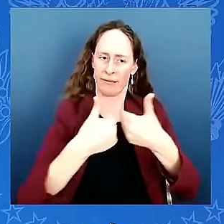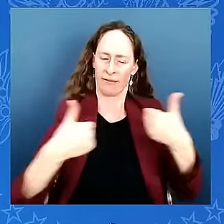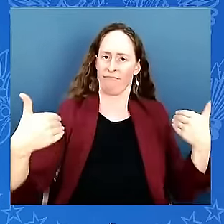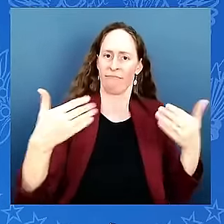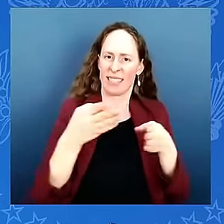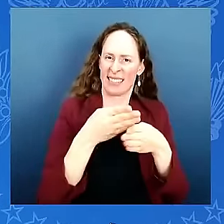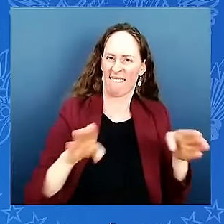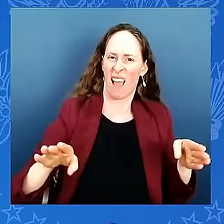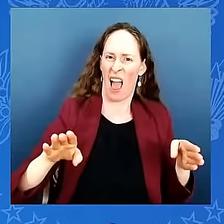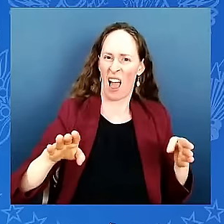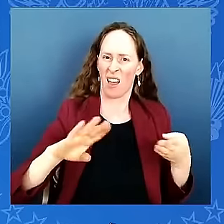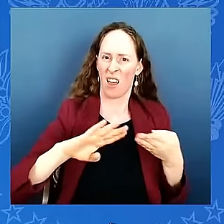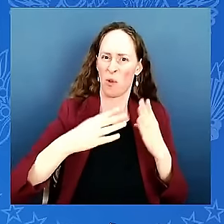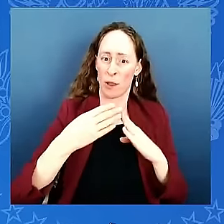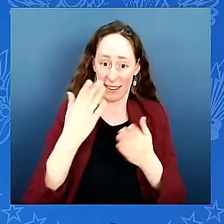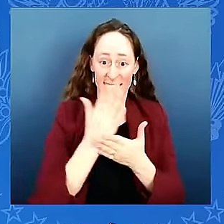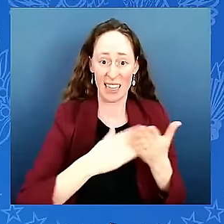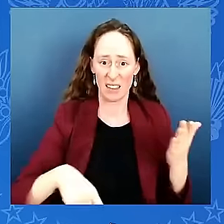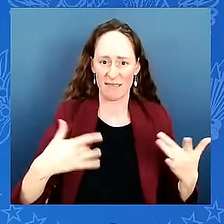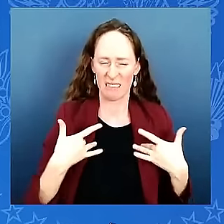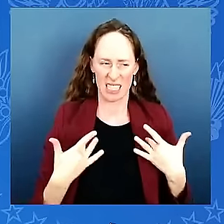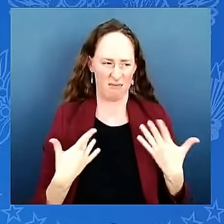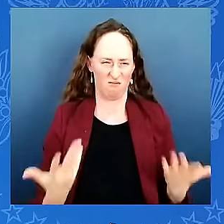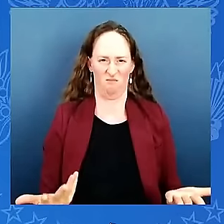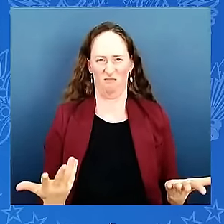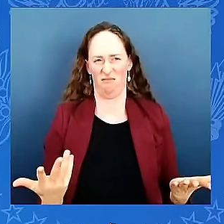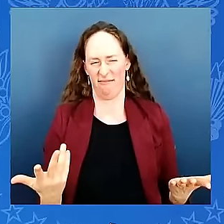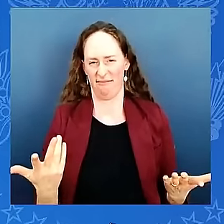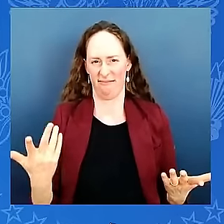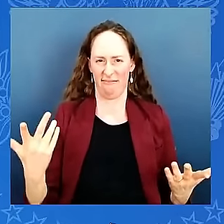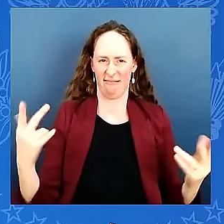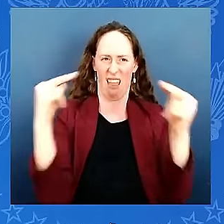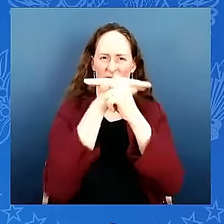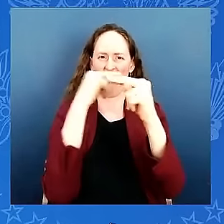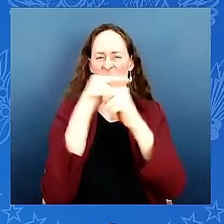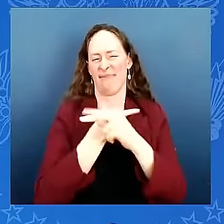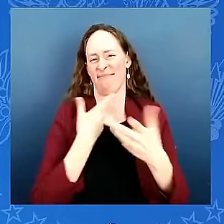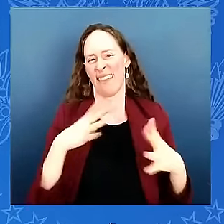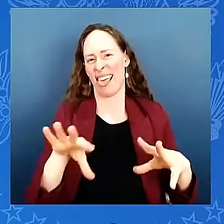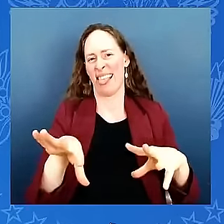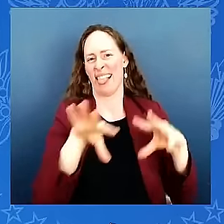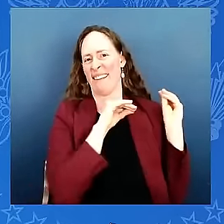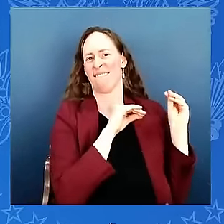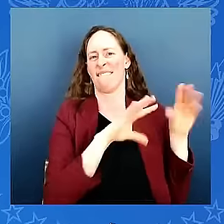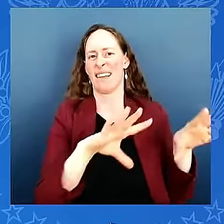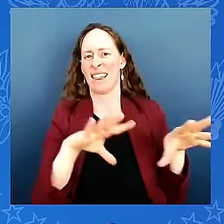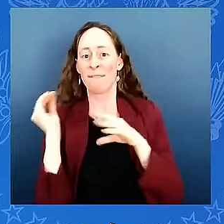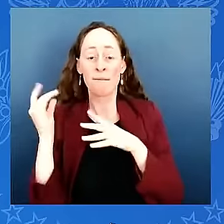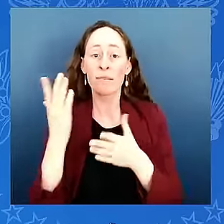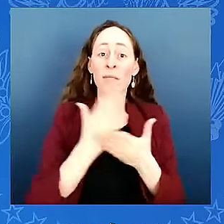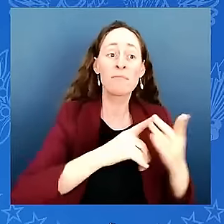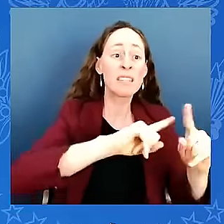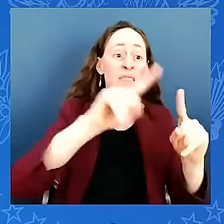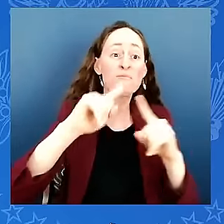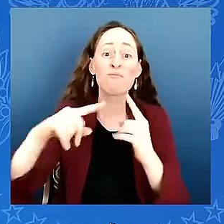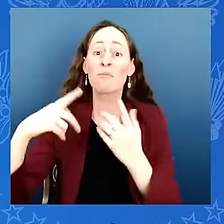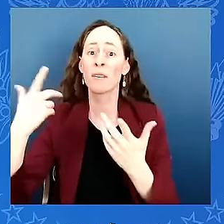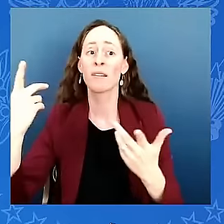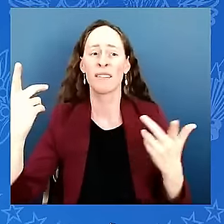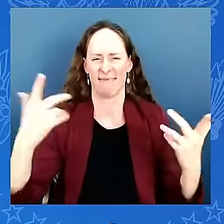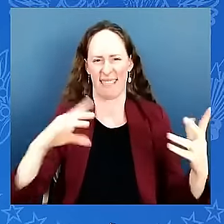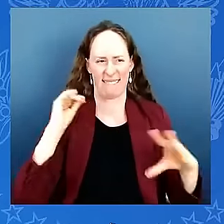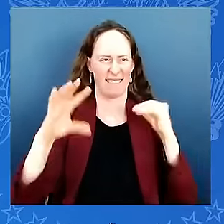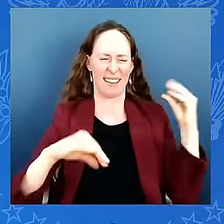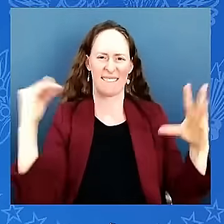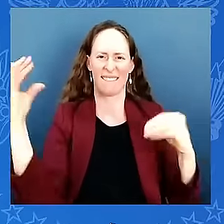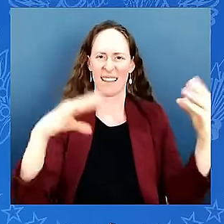transportation projects the vine street expressway created a physical divide that made tiny town less safe it